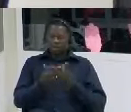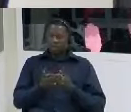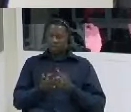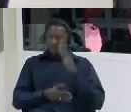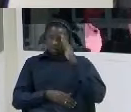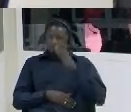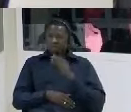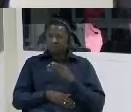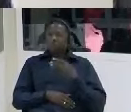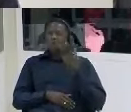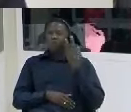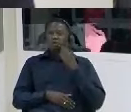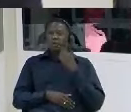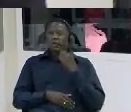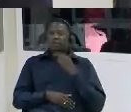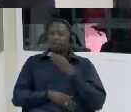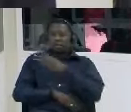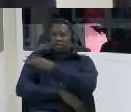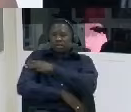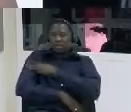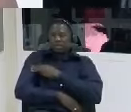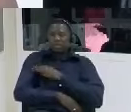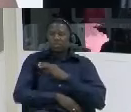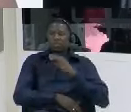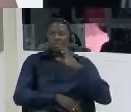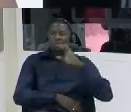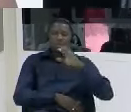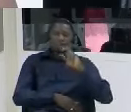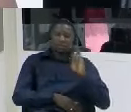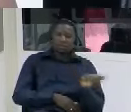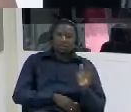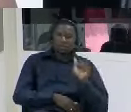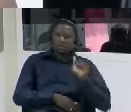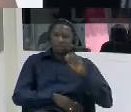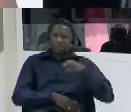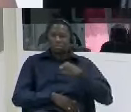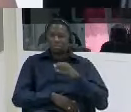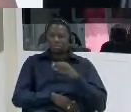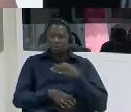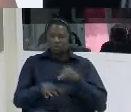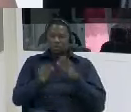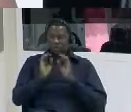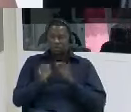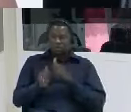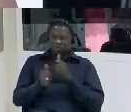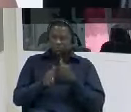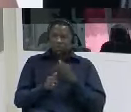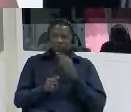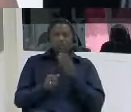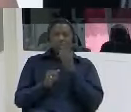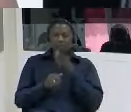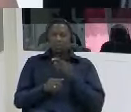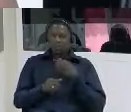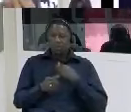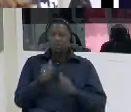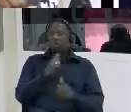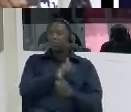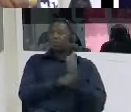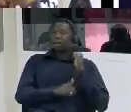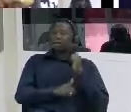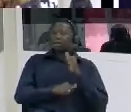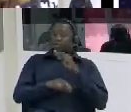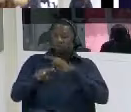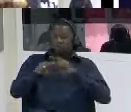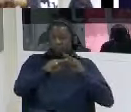when sergeant lamincham was taking your statement you mentioned that he went back to the panel and